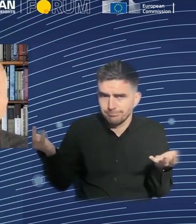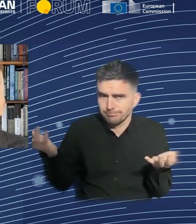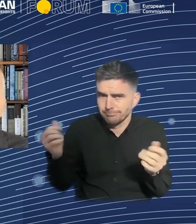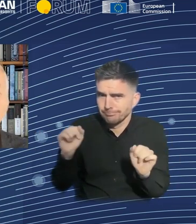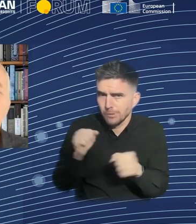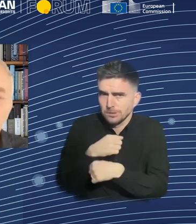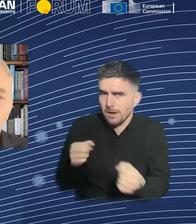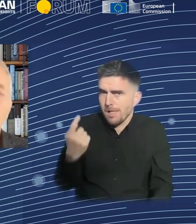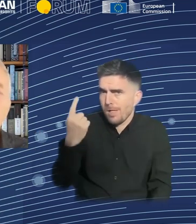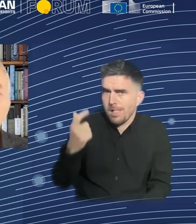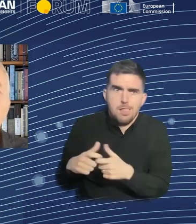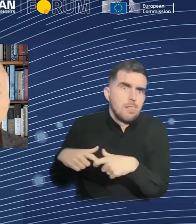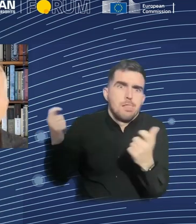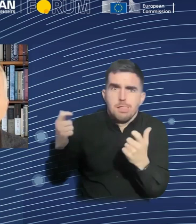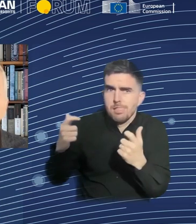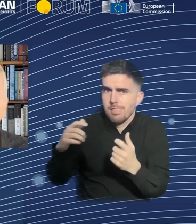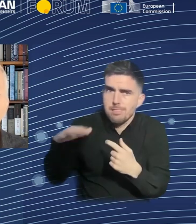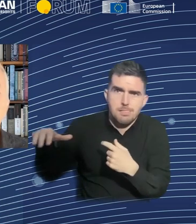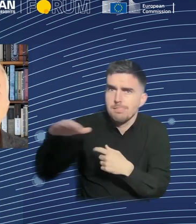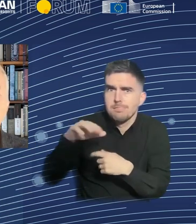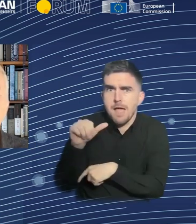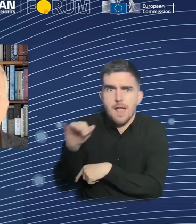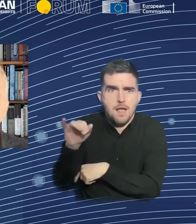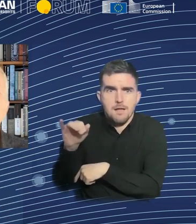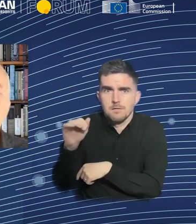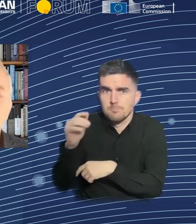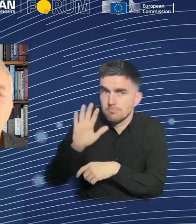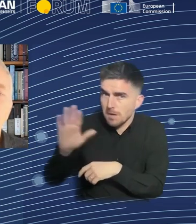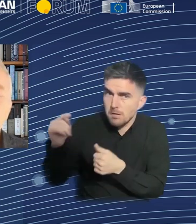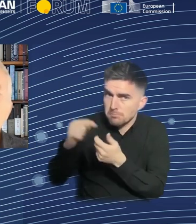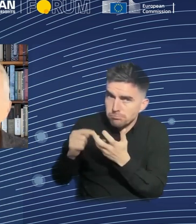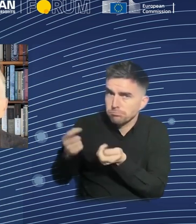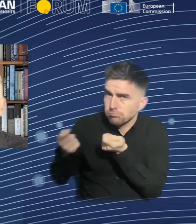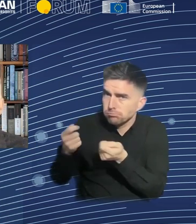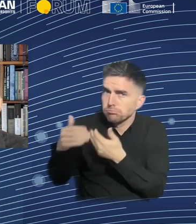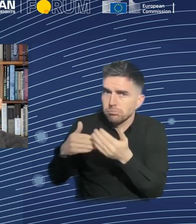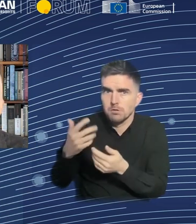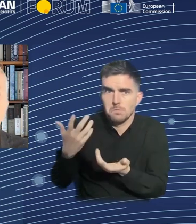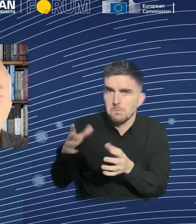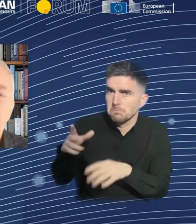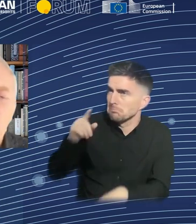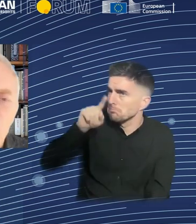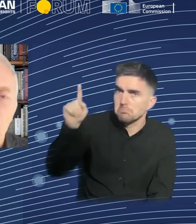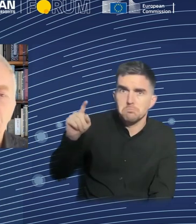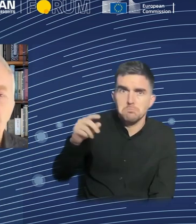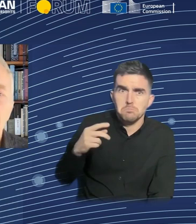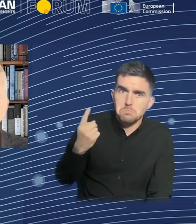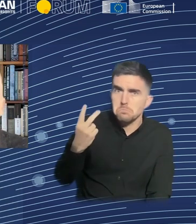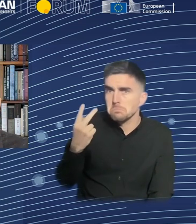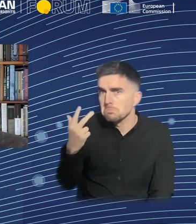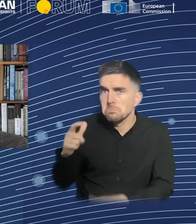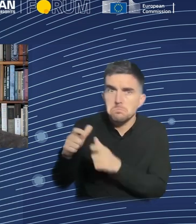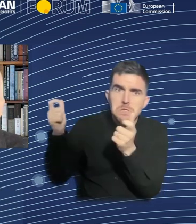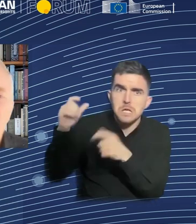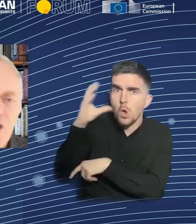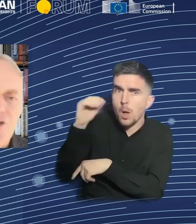are set and controlled by a few large companies. The values are going to be set by groups, by